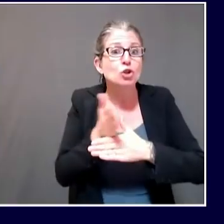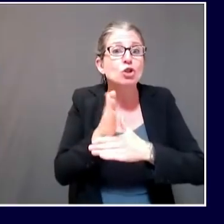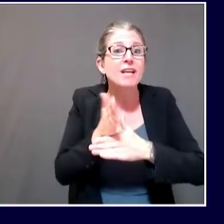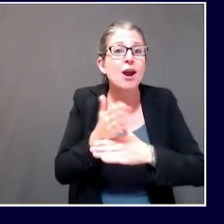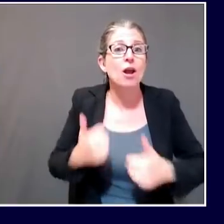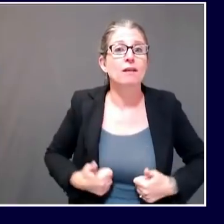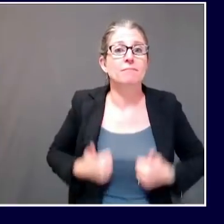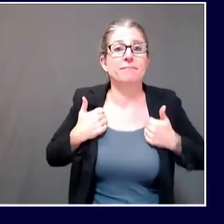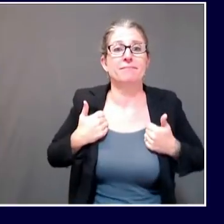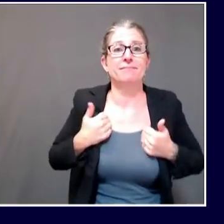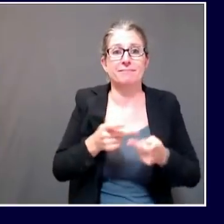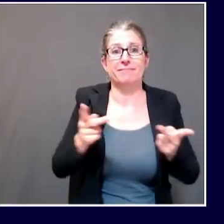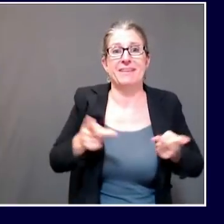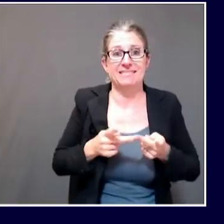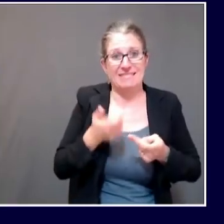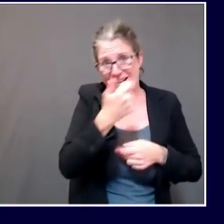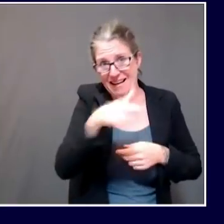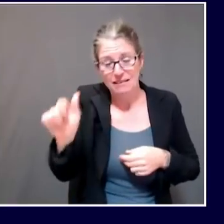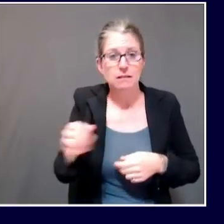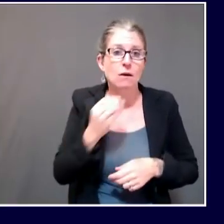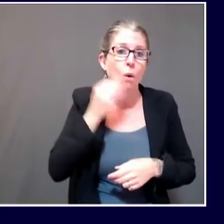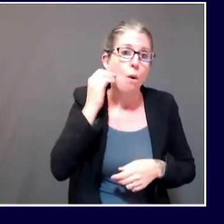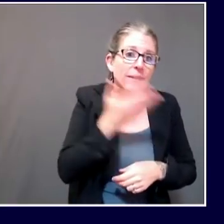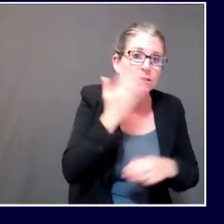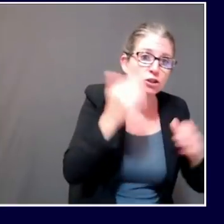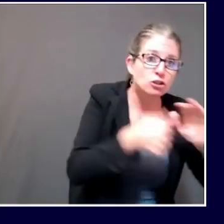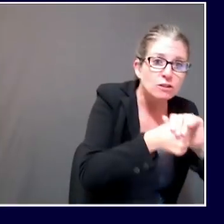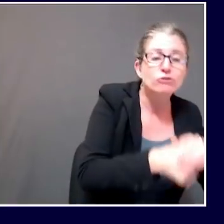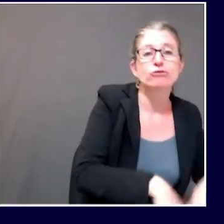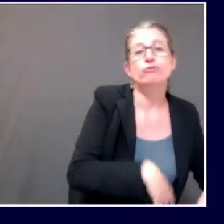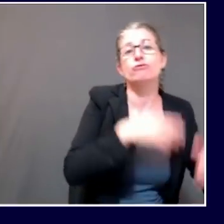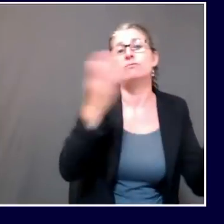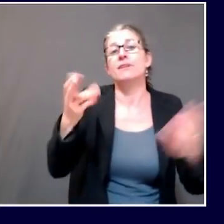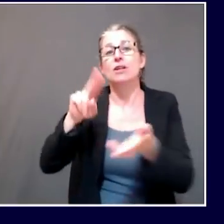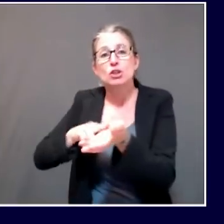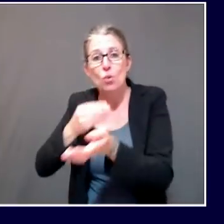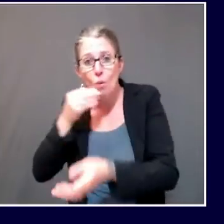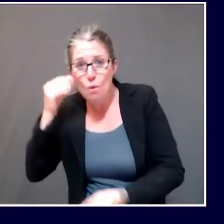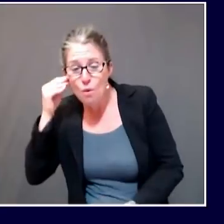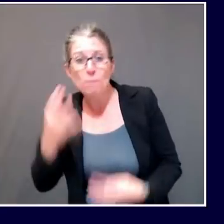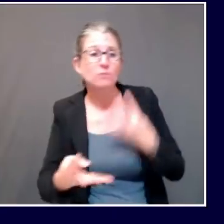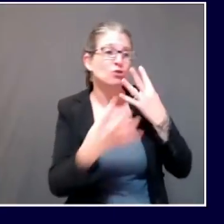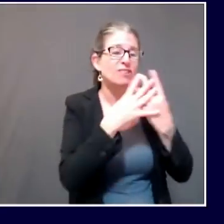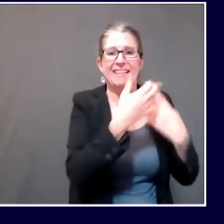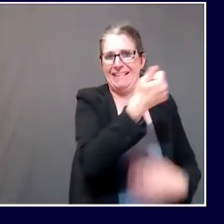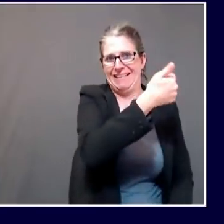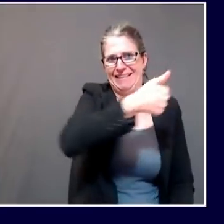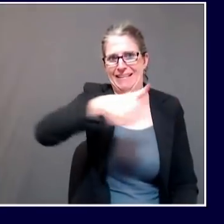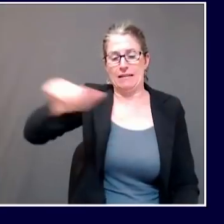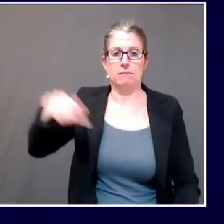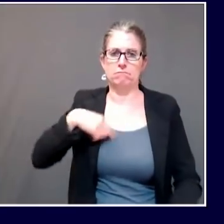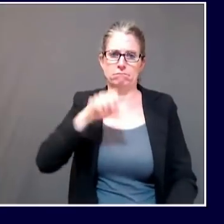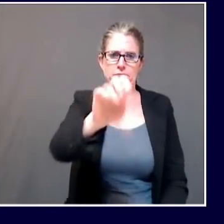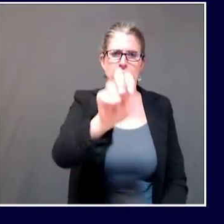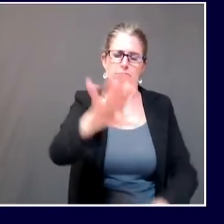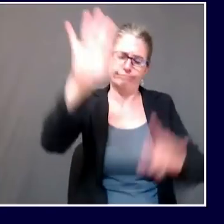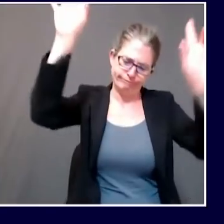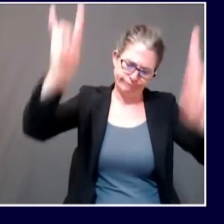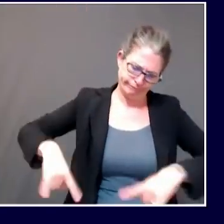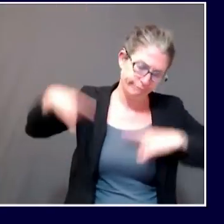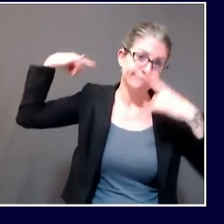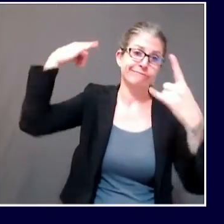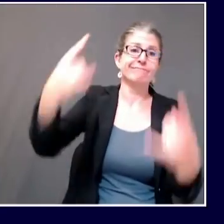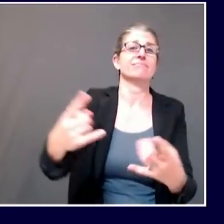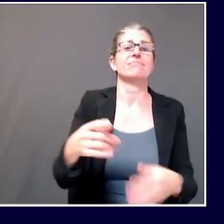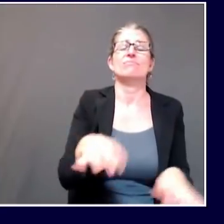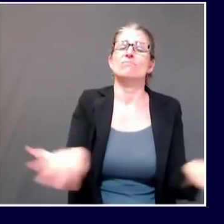recommended face coverings as a bedrock public health principle going back several months now. So it's been a very strong